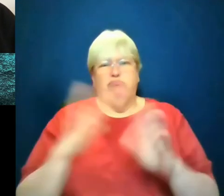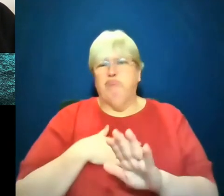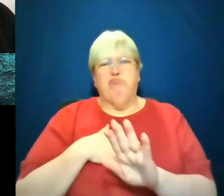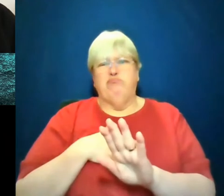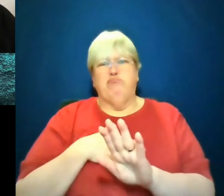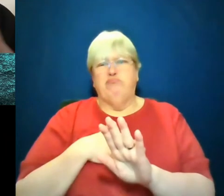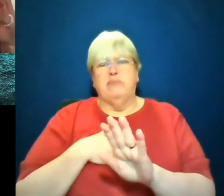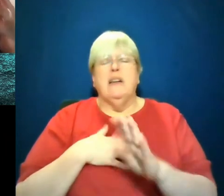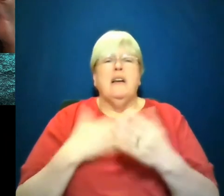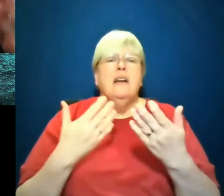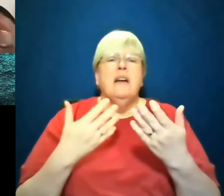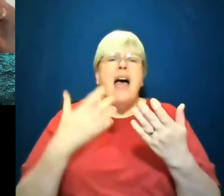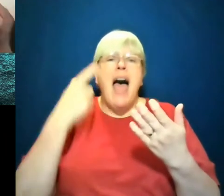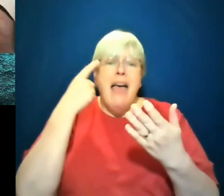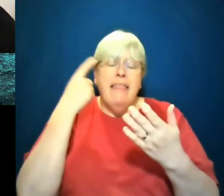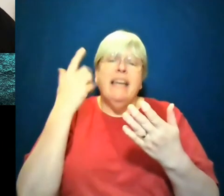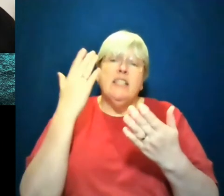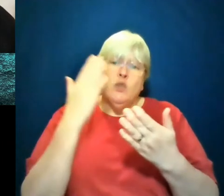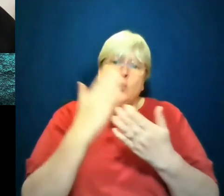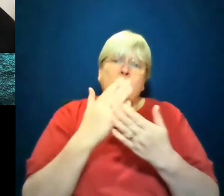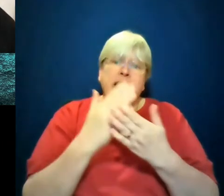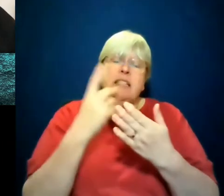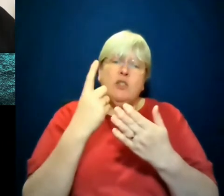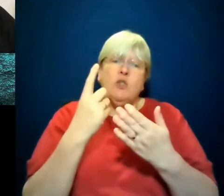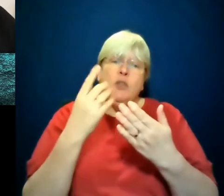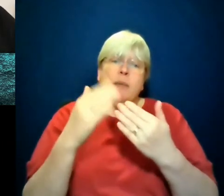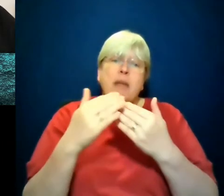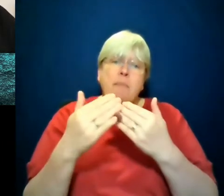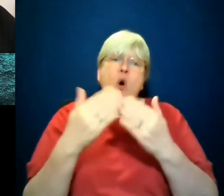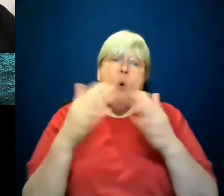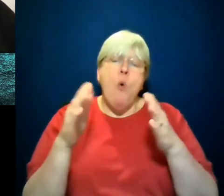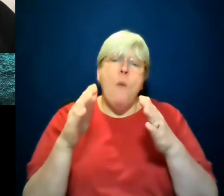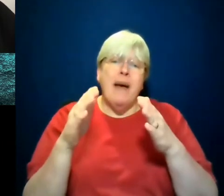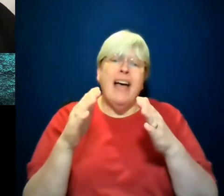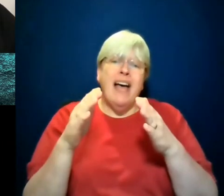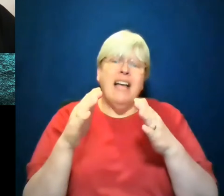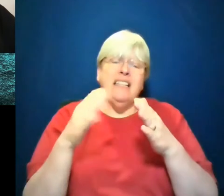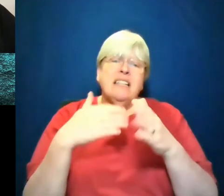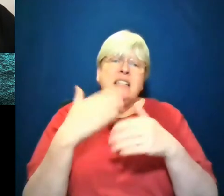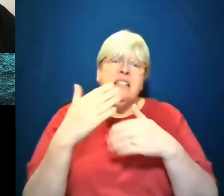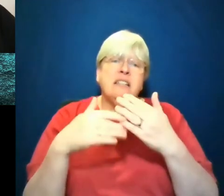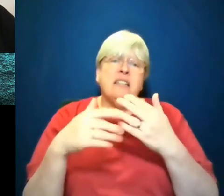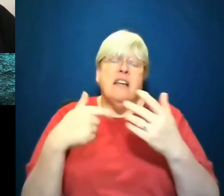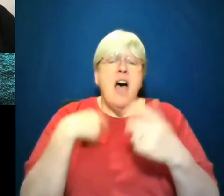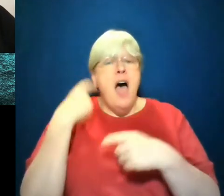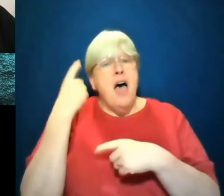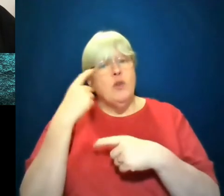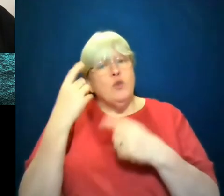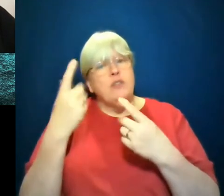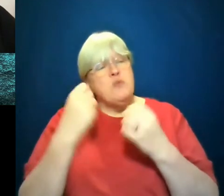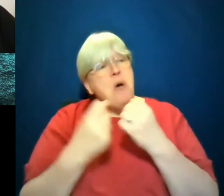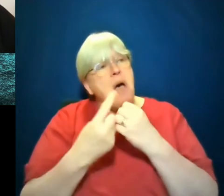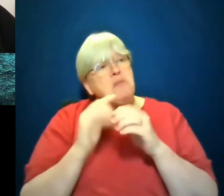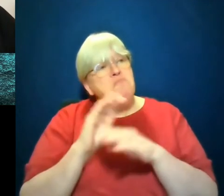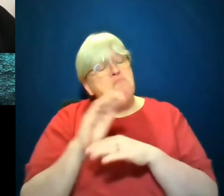or so. So I think that's to be explored where he ultimately lands. Uh, I'm kind of curious and finding it within